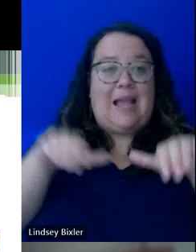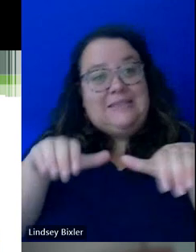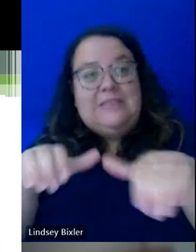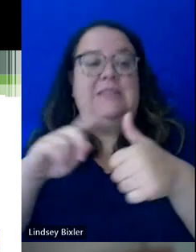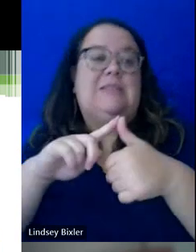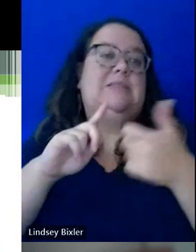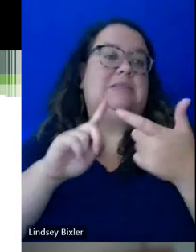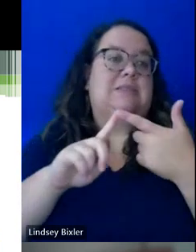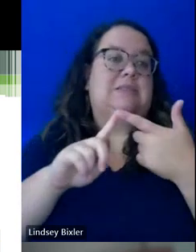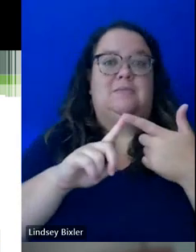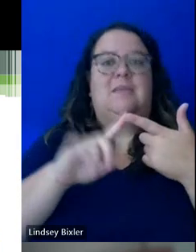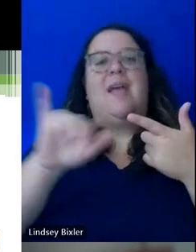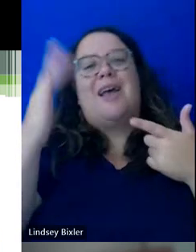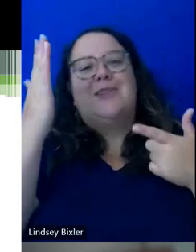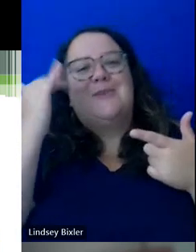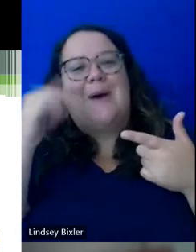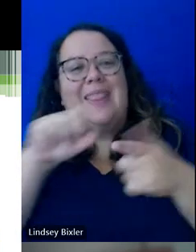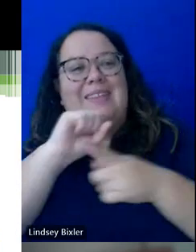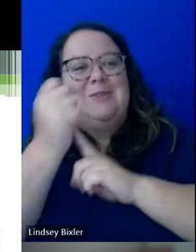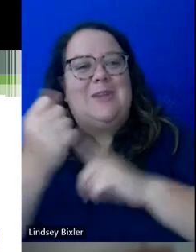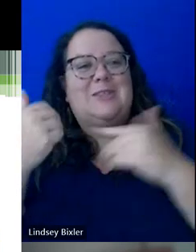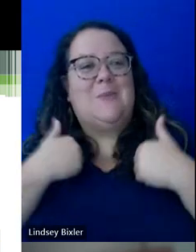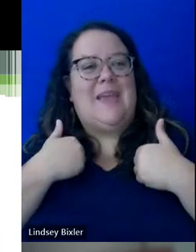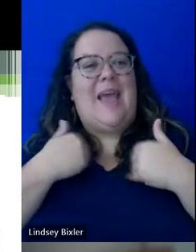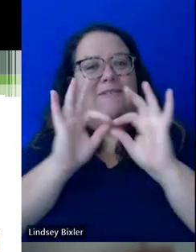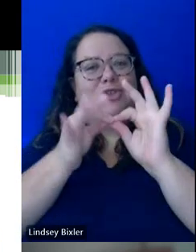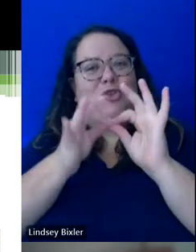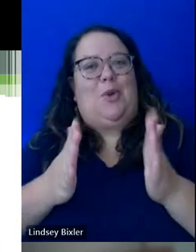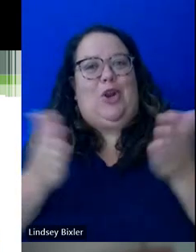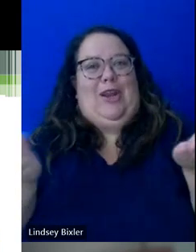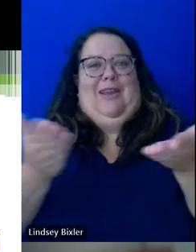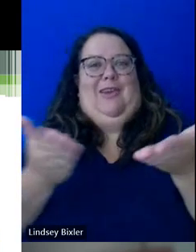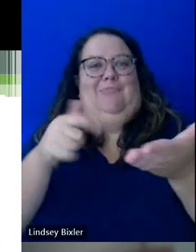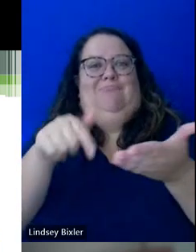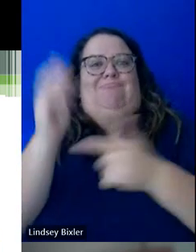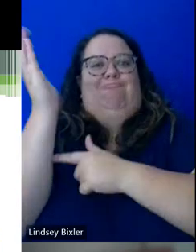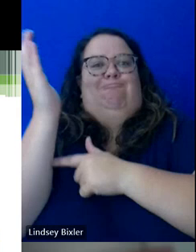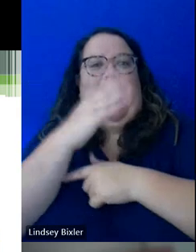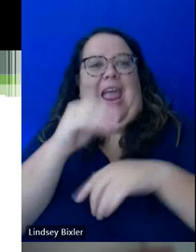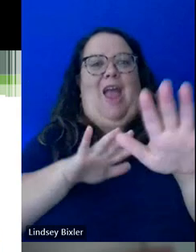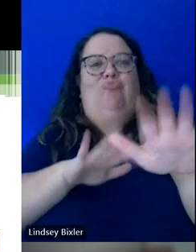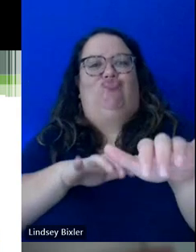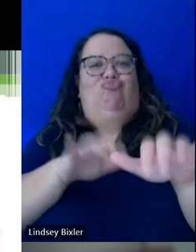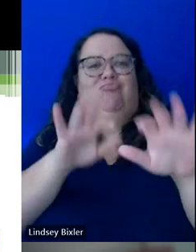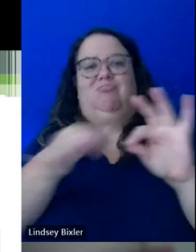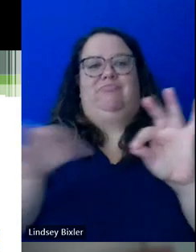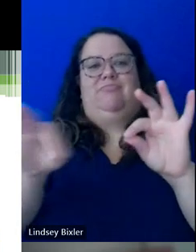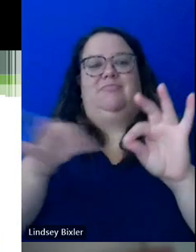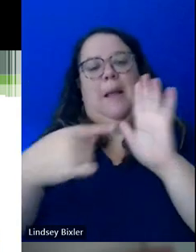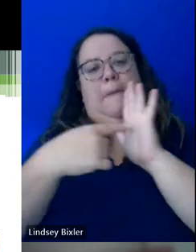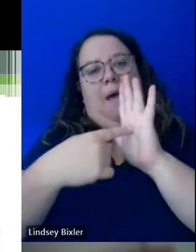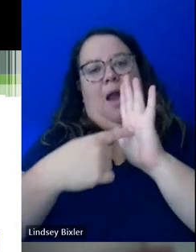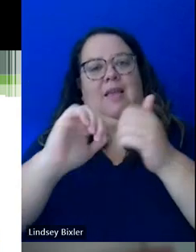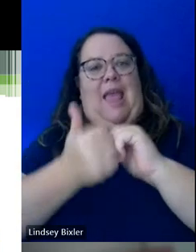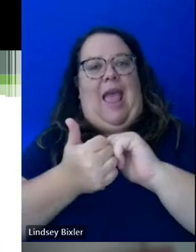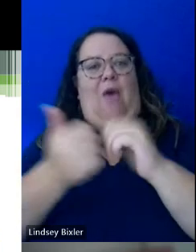That's why, you know, an ASL interpreter and a CART transcriber here, just kind of modeling the way that we